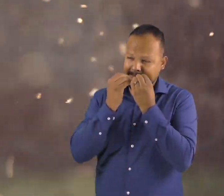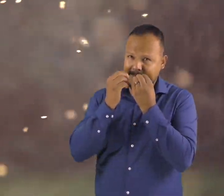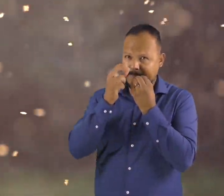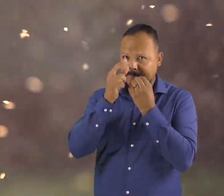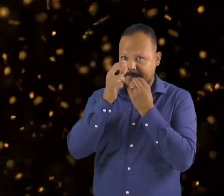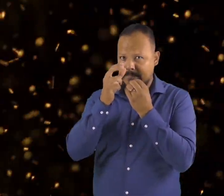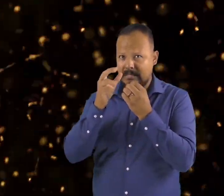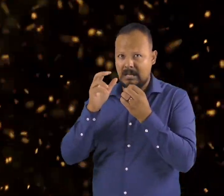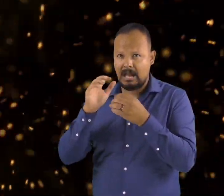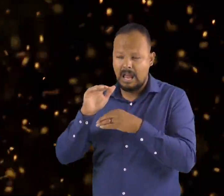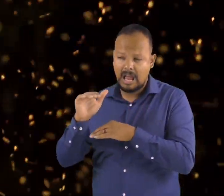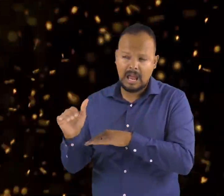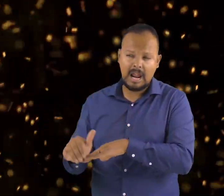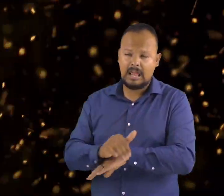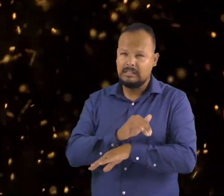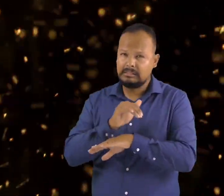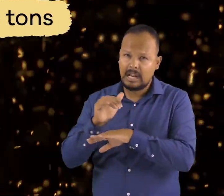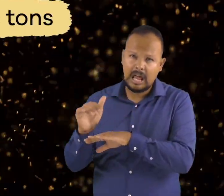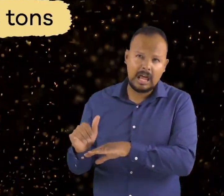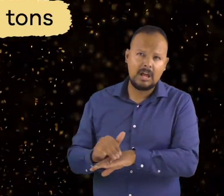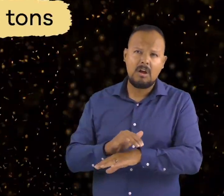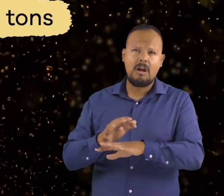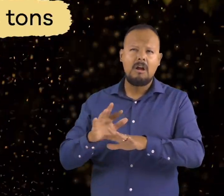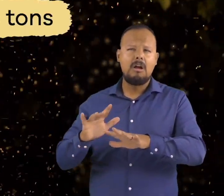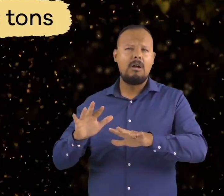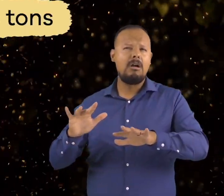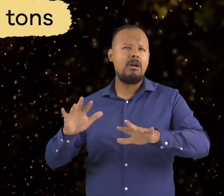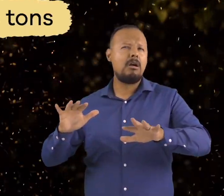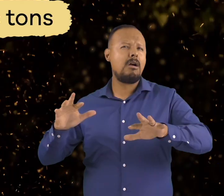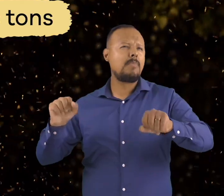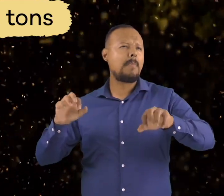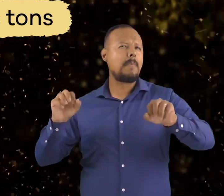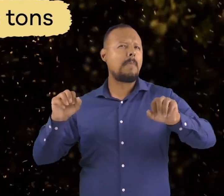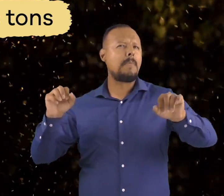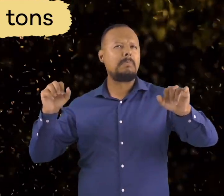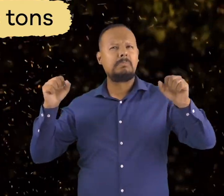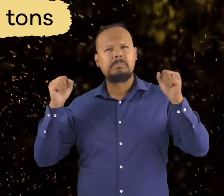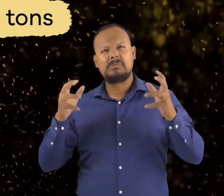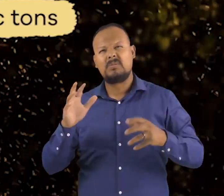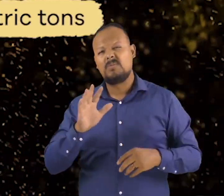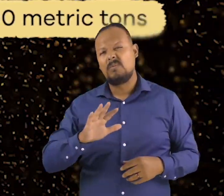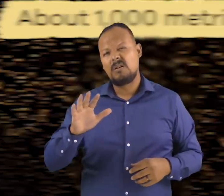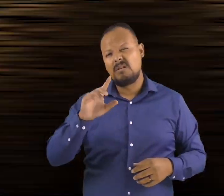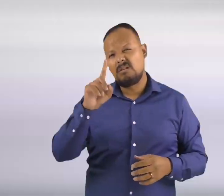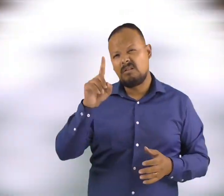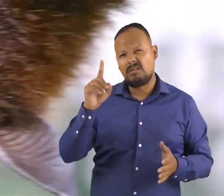insects. It's actually about 1,000 metric tons.